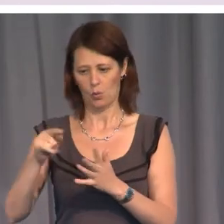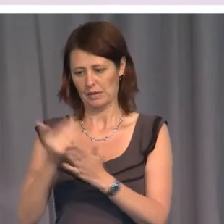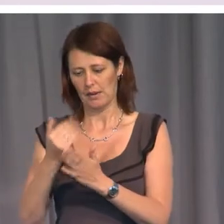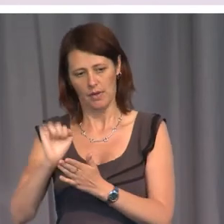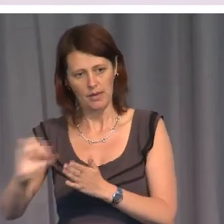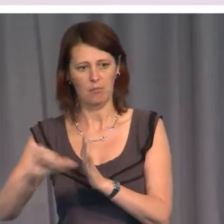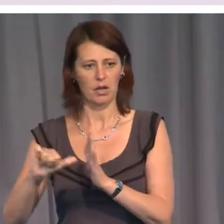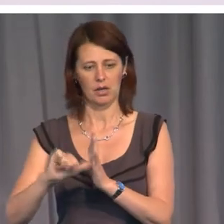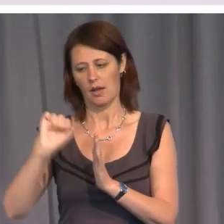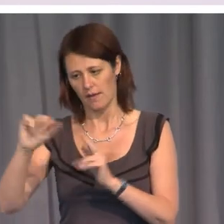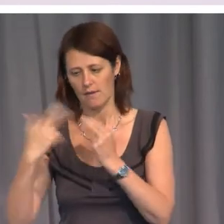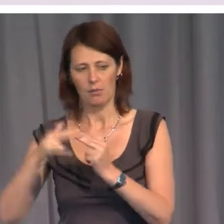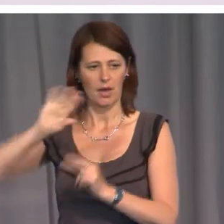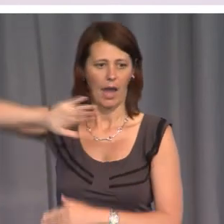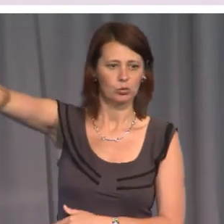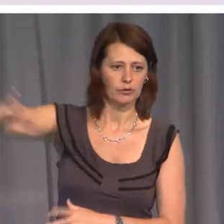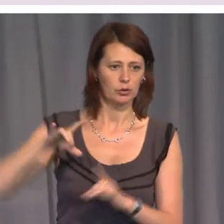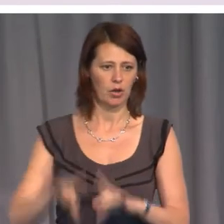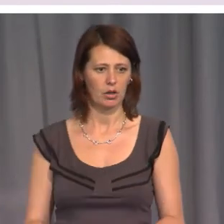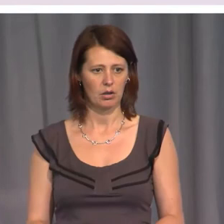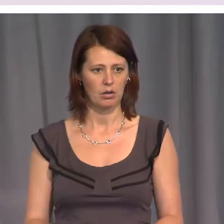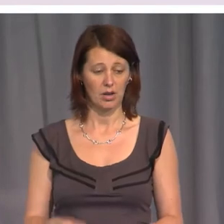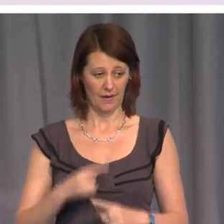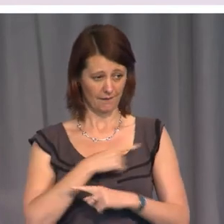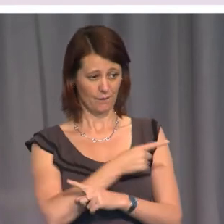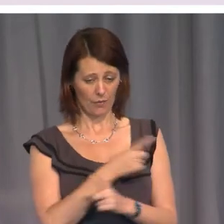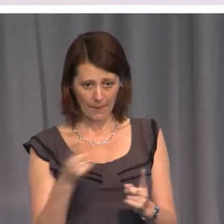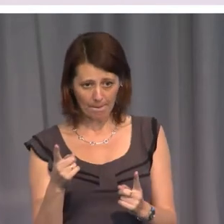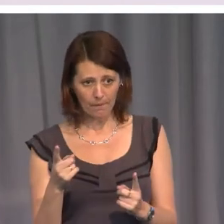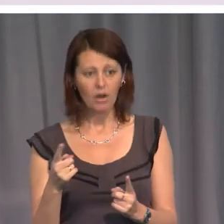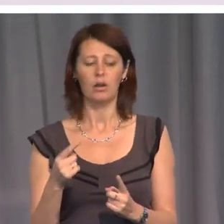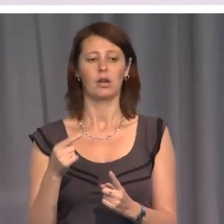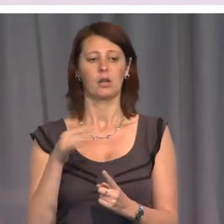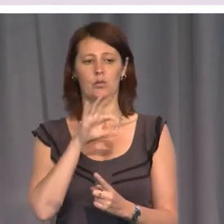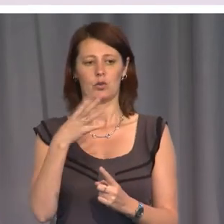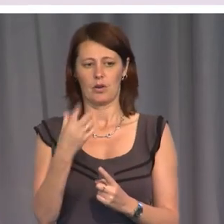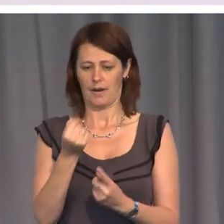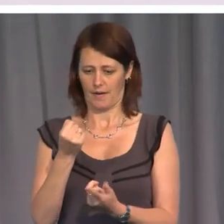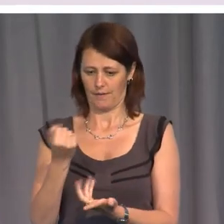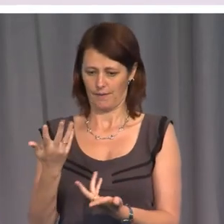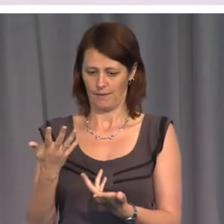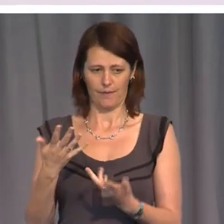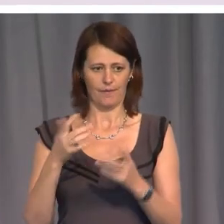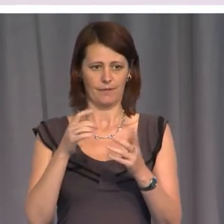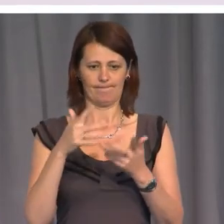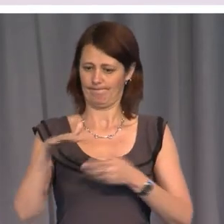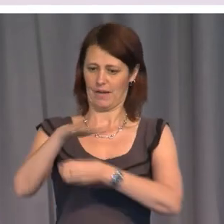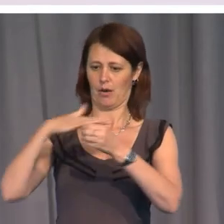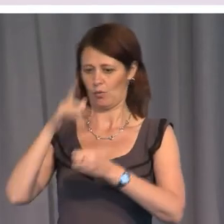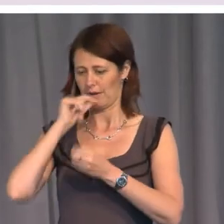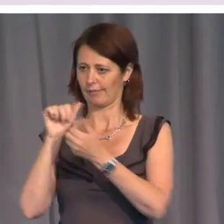their families out as well. For them, we have no boundless planes to share.